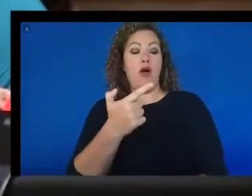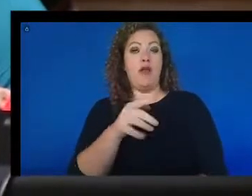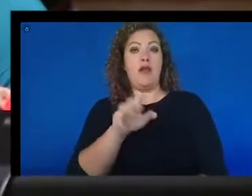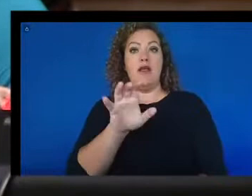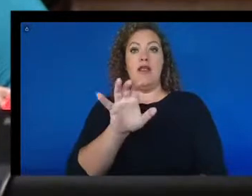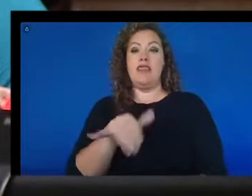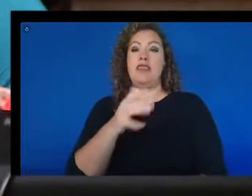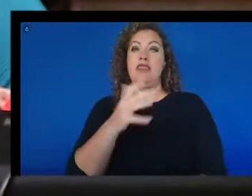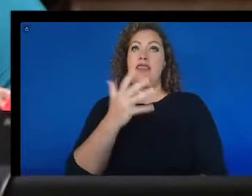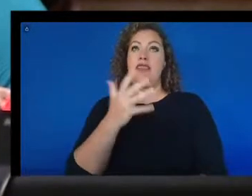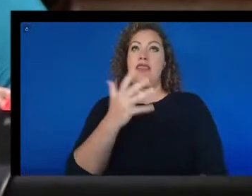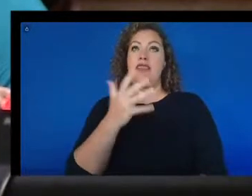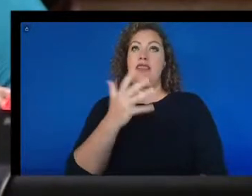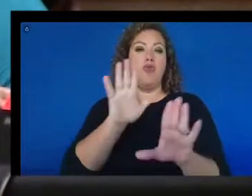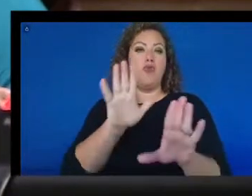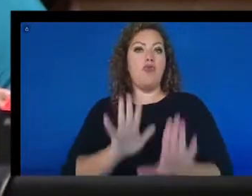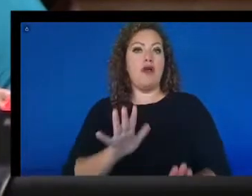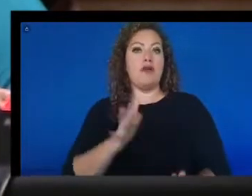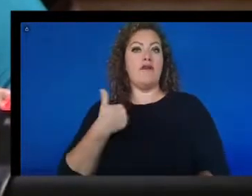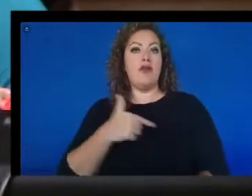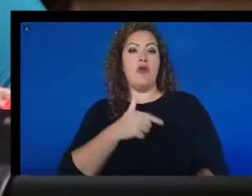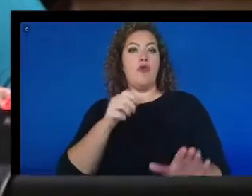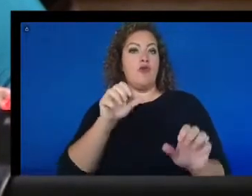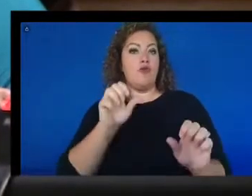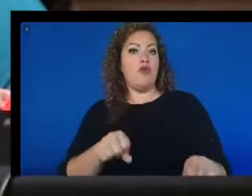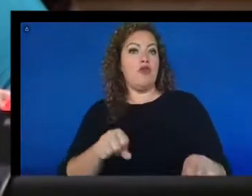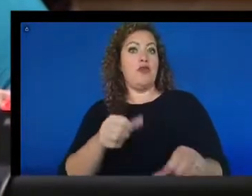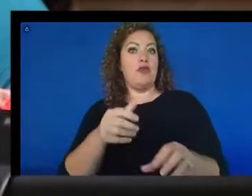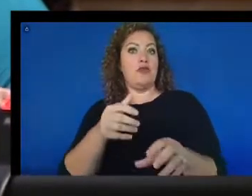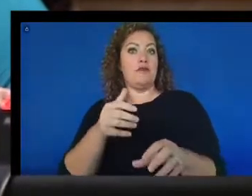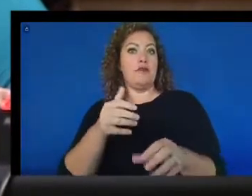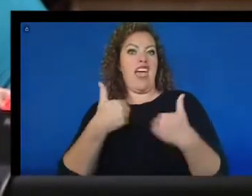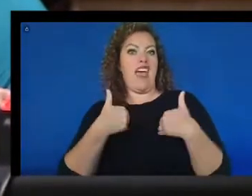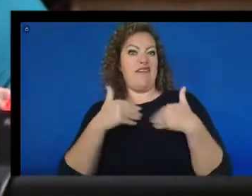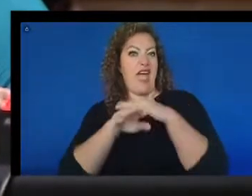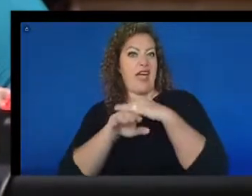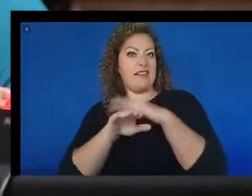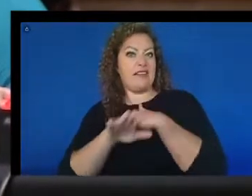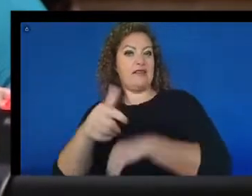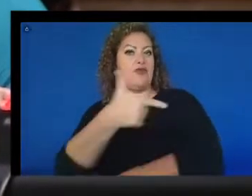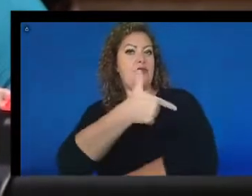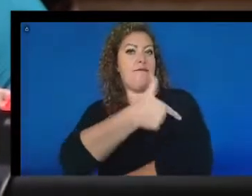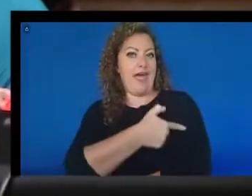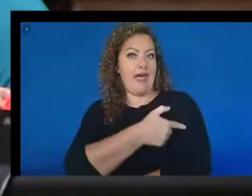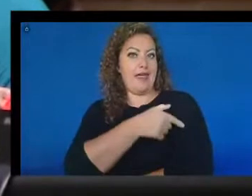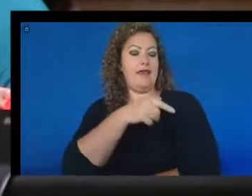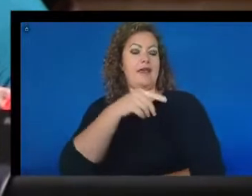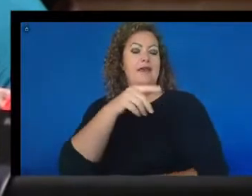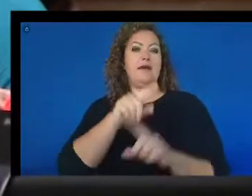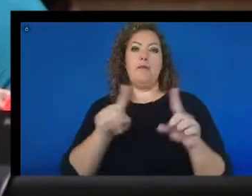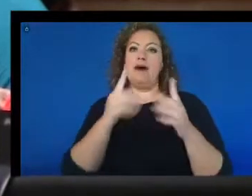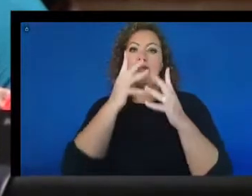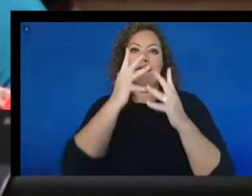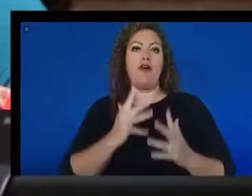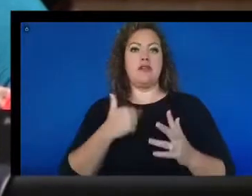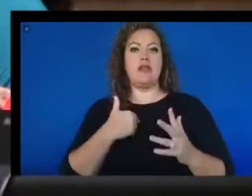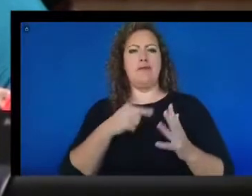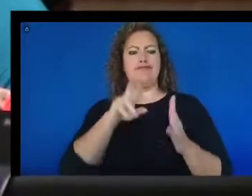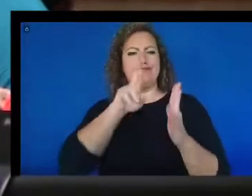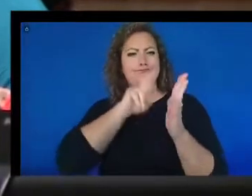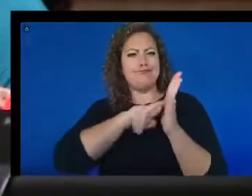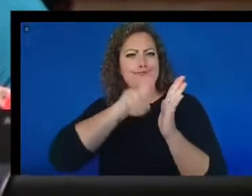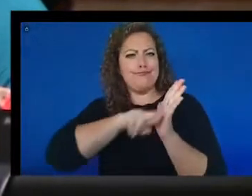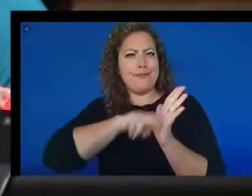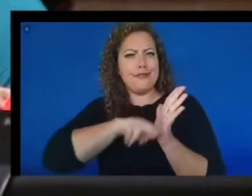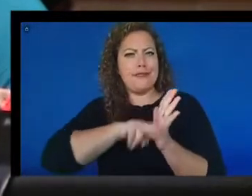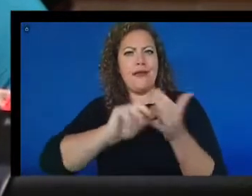that we had the availability of vaccines. Unfortunately, when I tried to research how I could get a